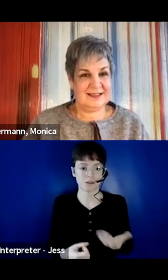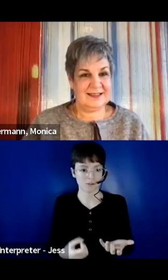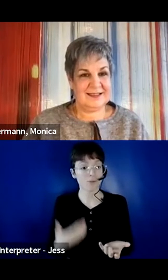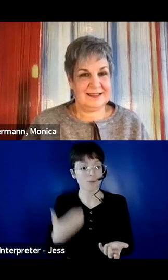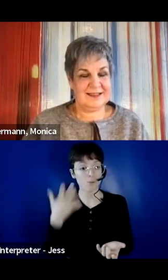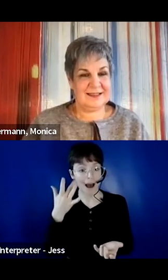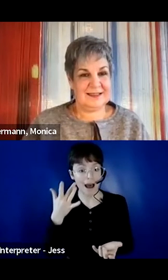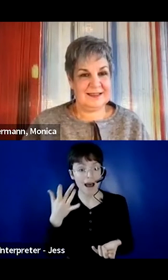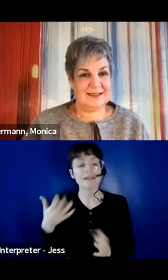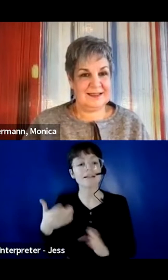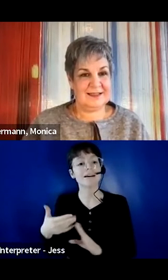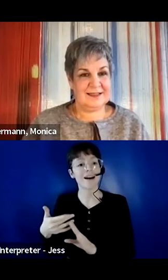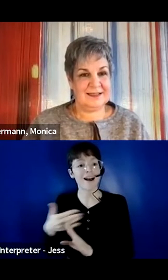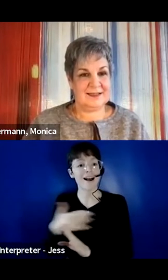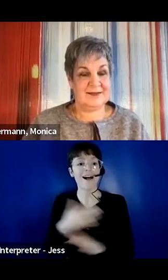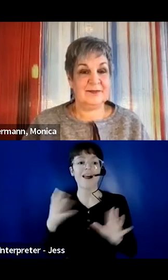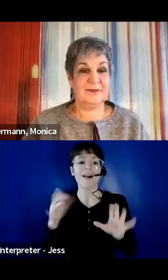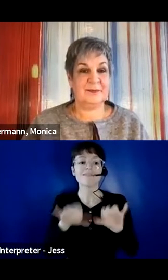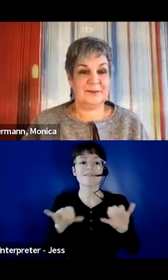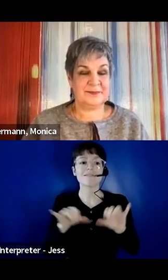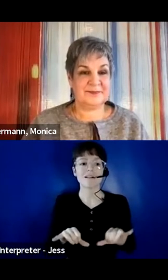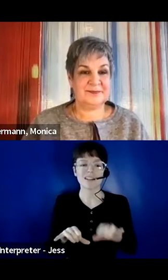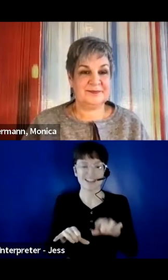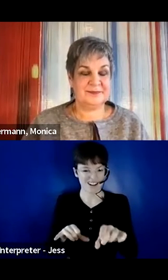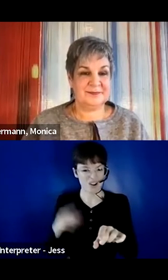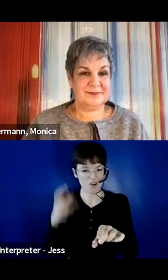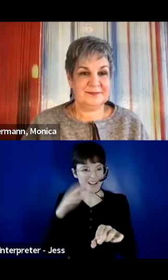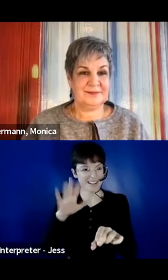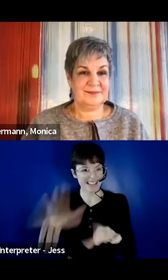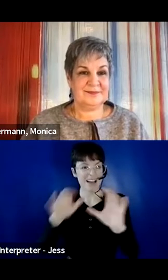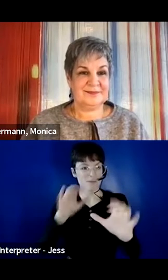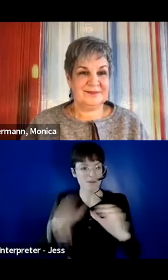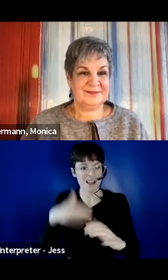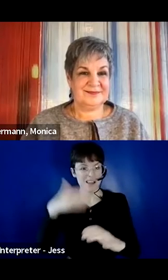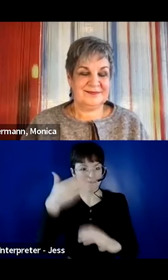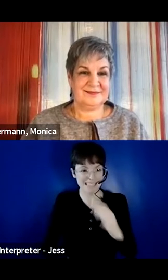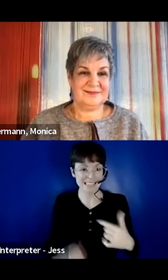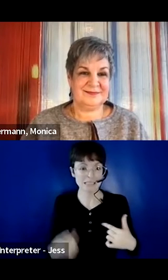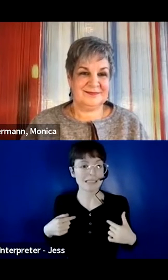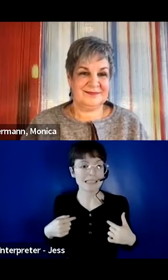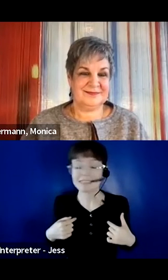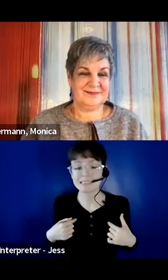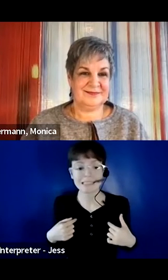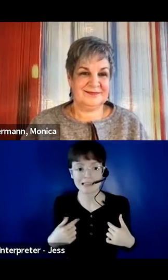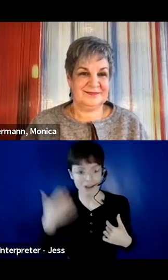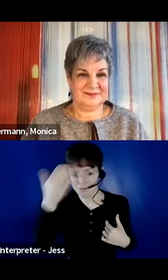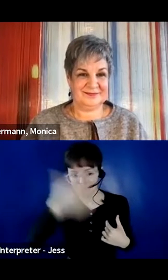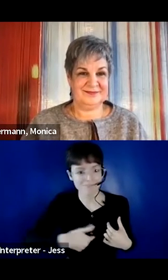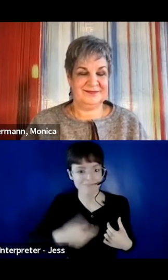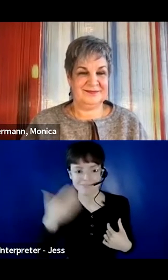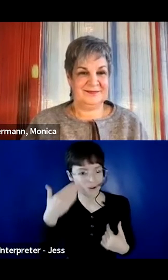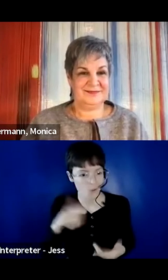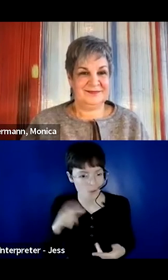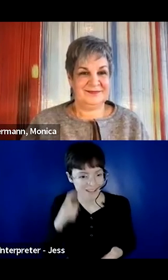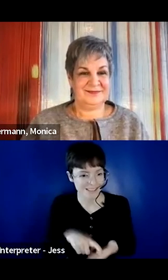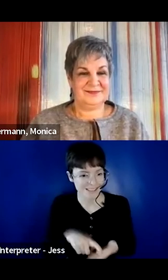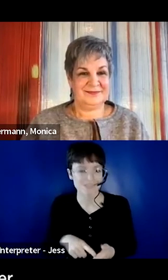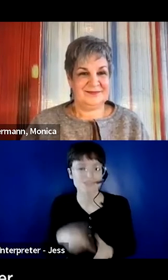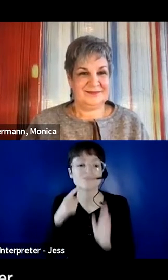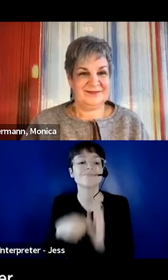conversation until it happened. So, the first was, as anybody with a mobility challenge